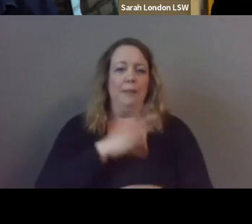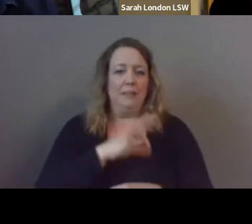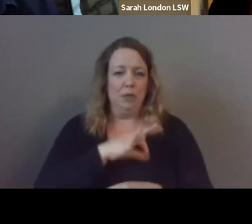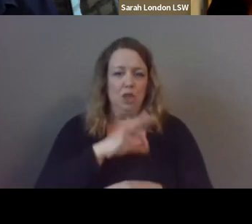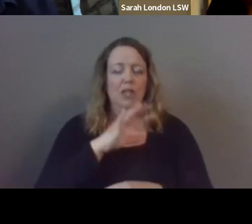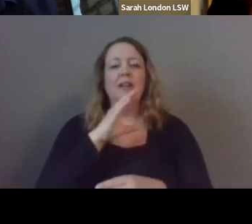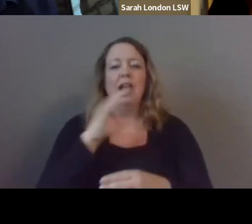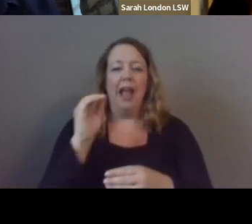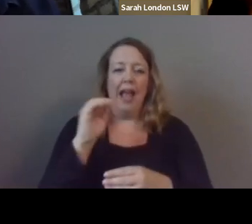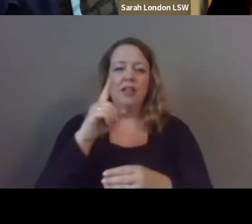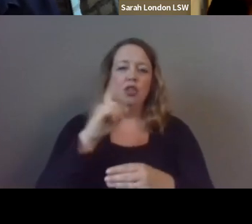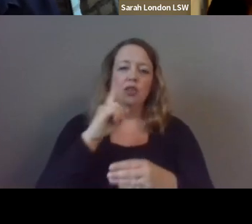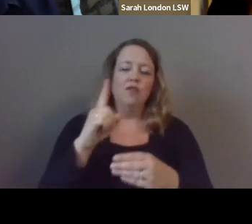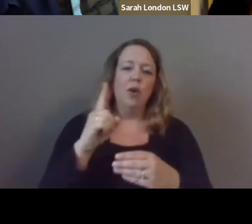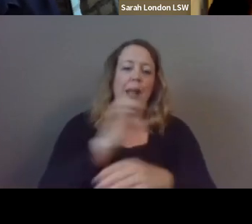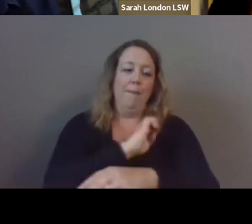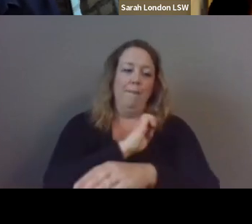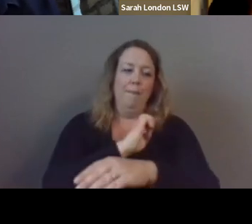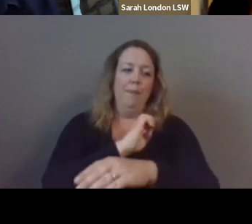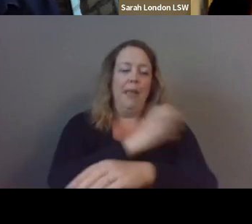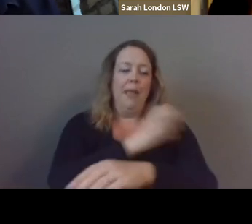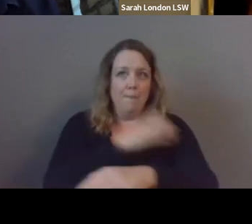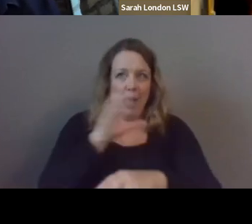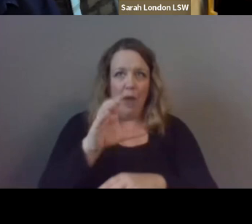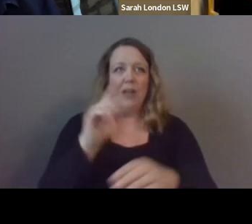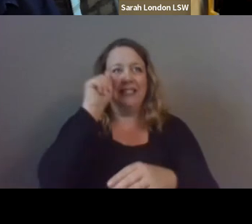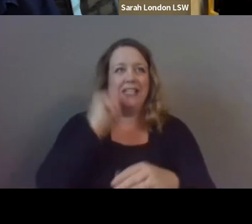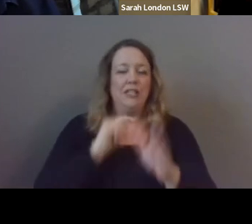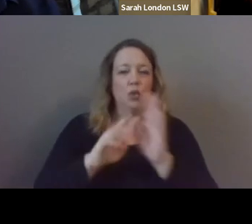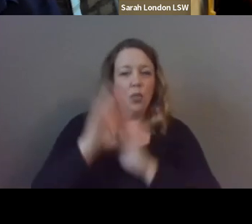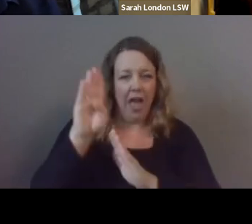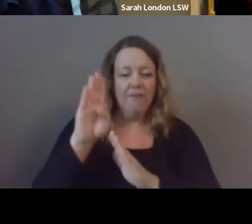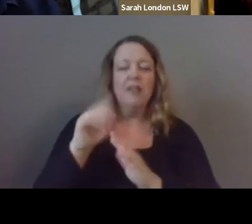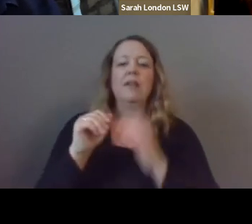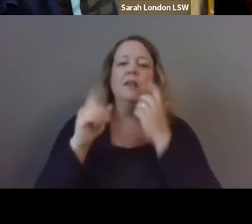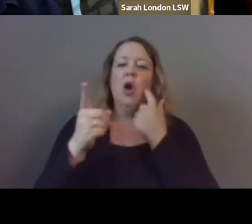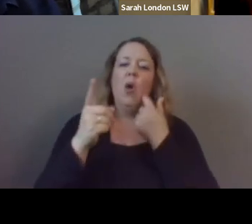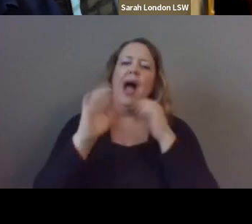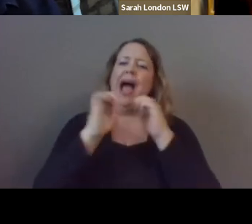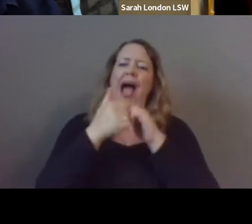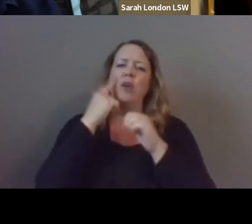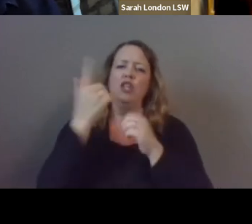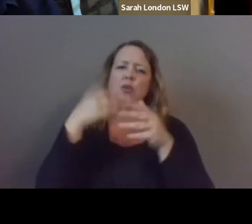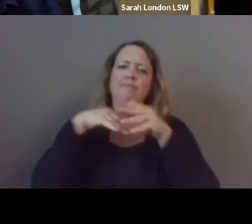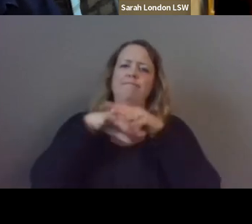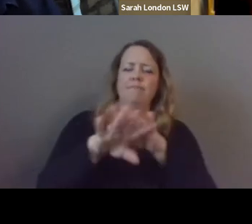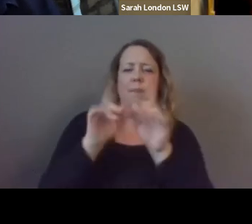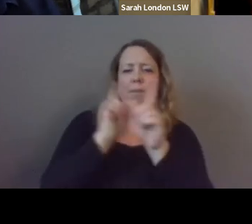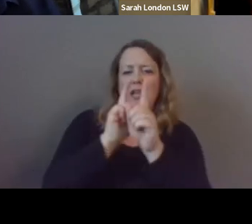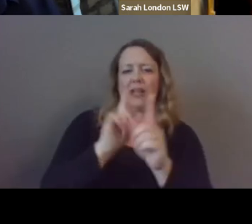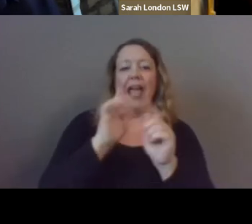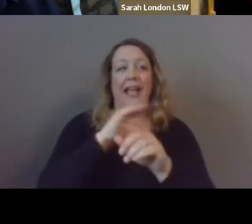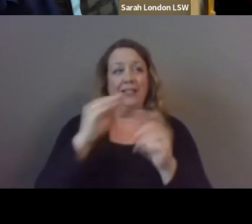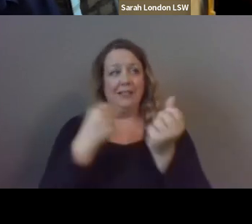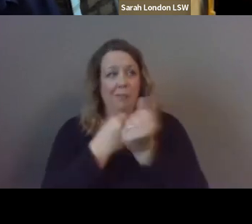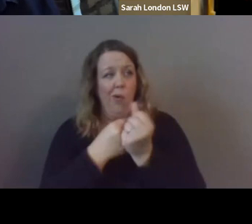thrive program can you talk about how you've been able to successfully integrate mentoring to intervene with and support youth mental health challenges